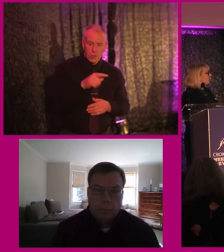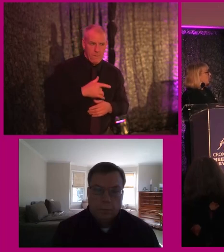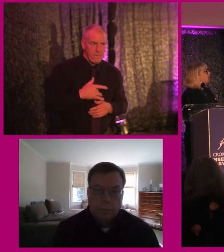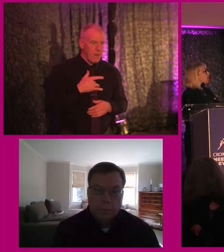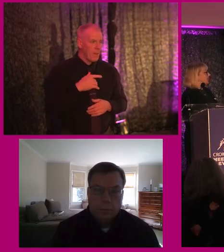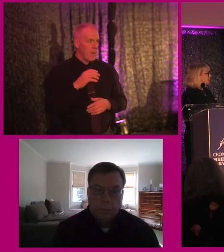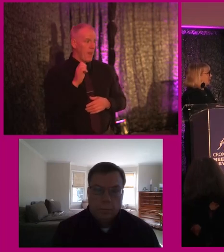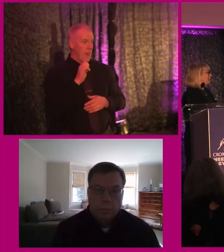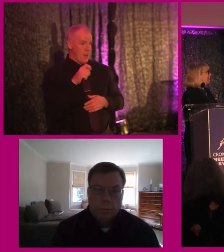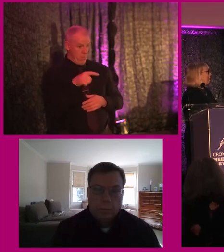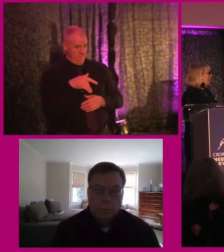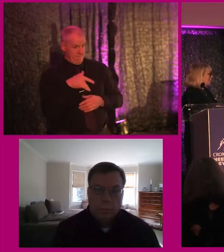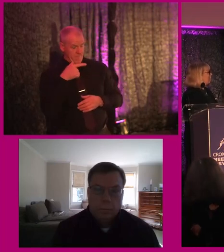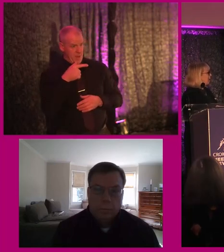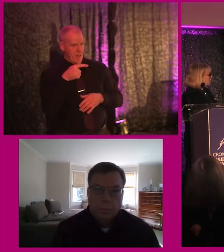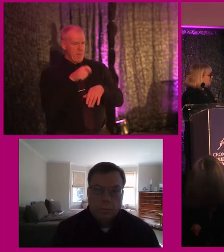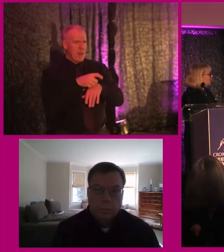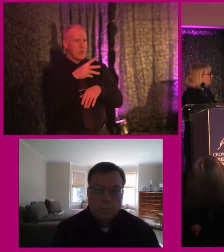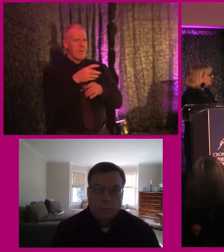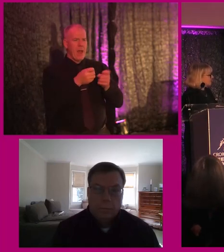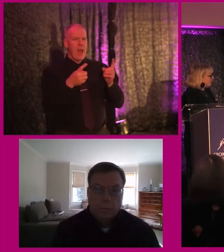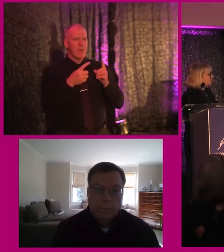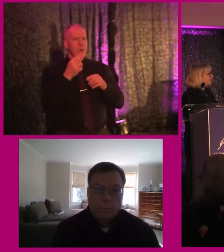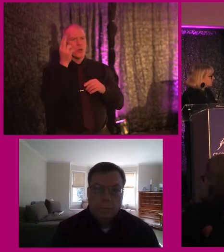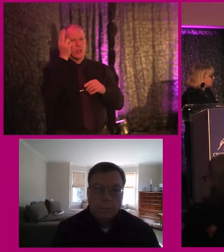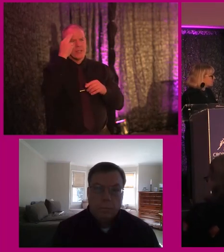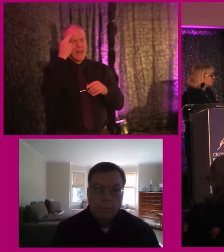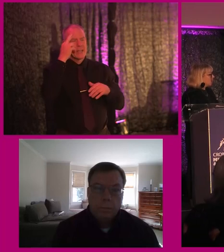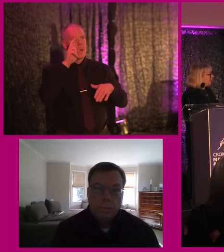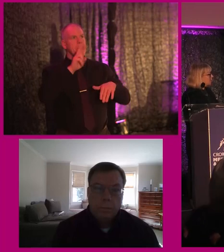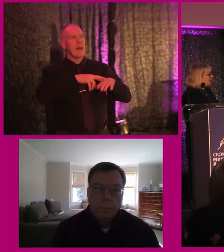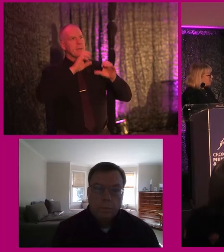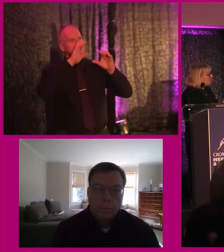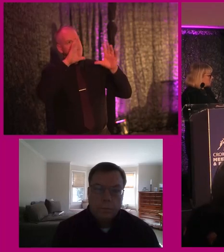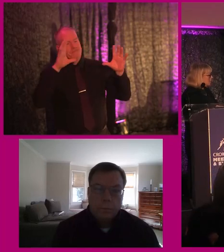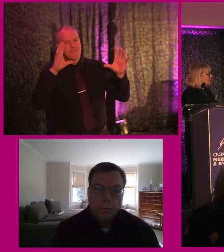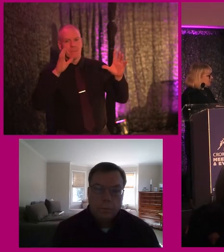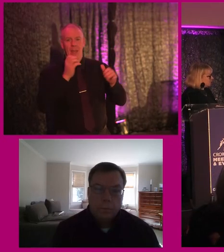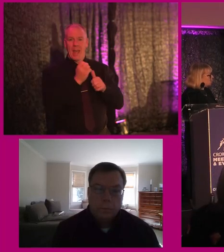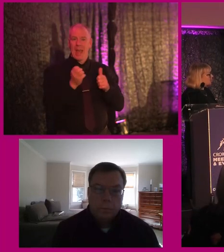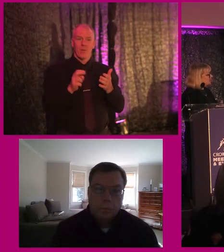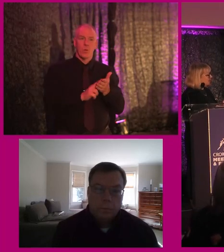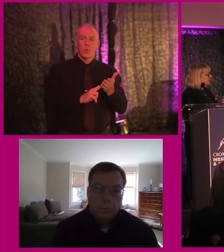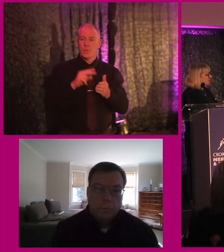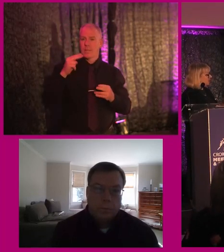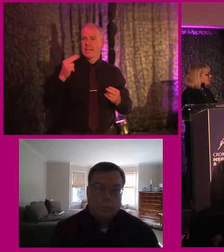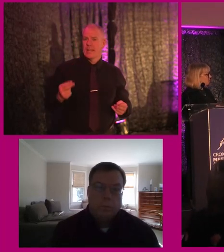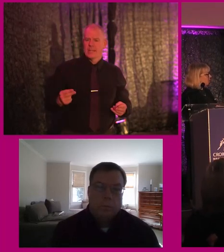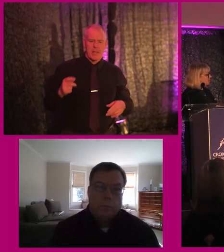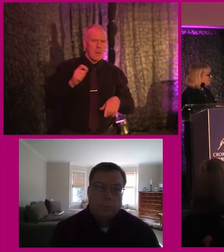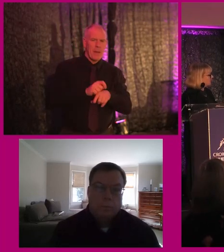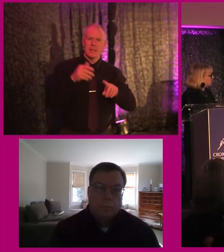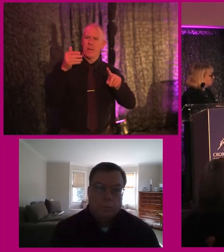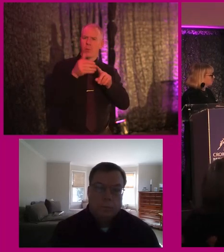What is the best way for everybody to understand better every user's needs? What would you say is the best